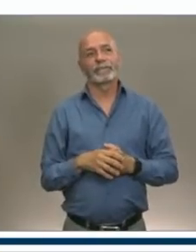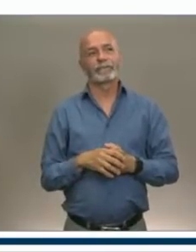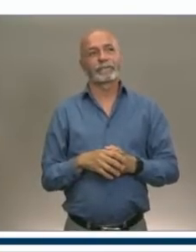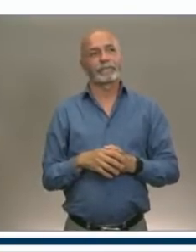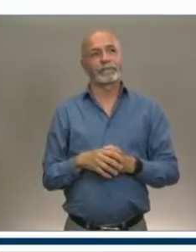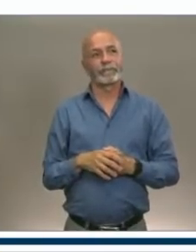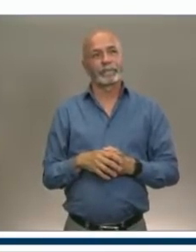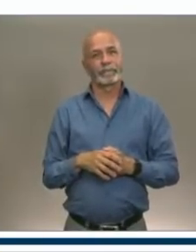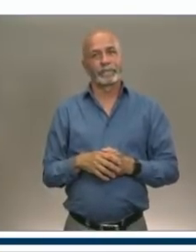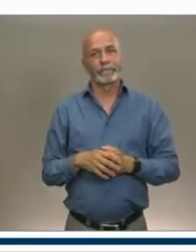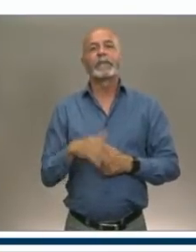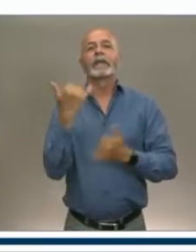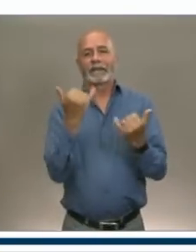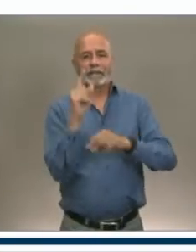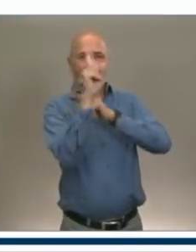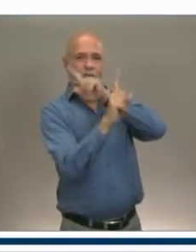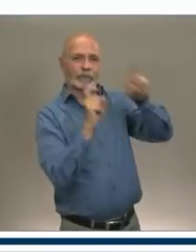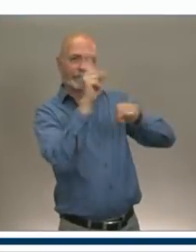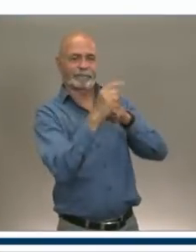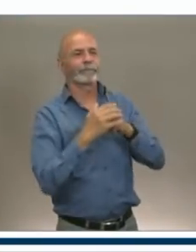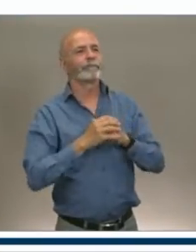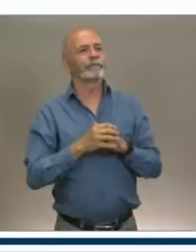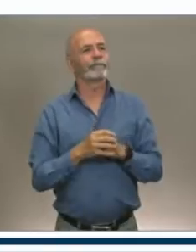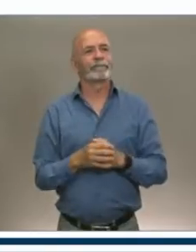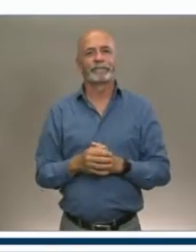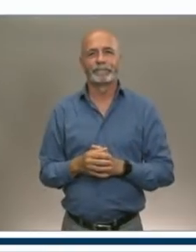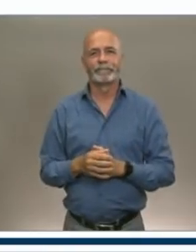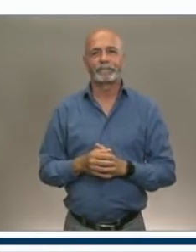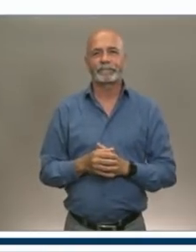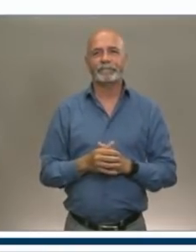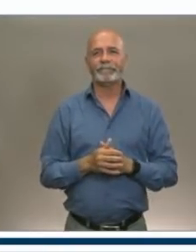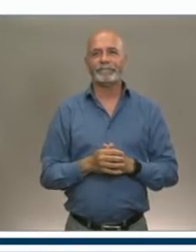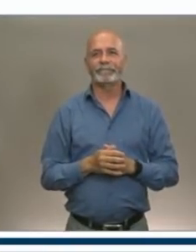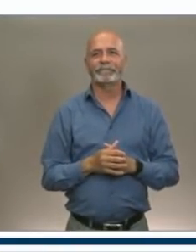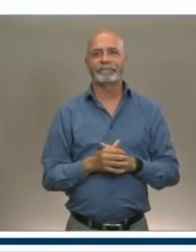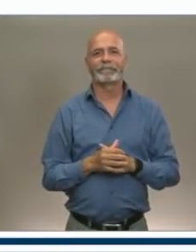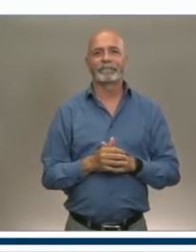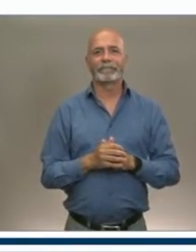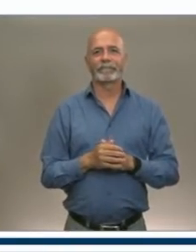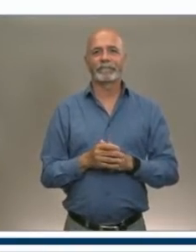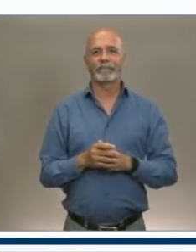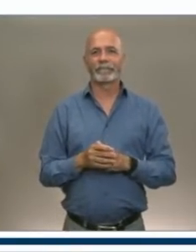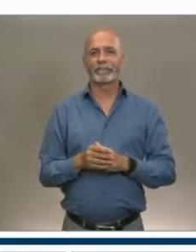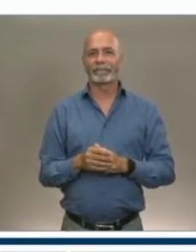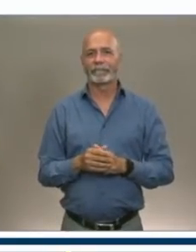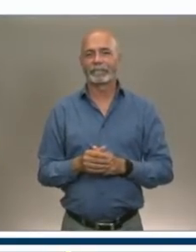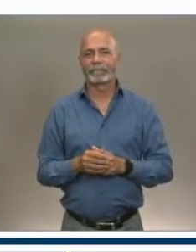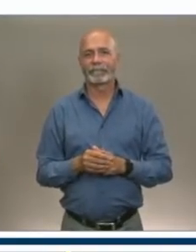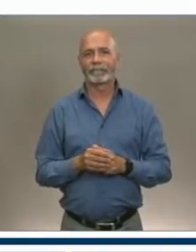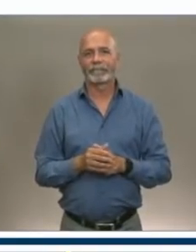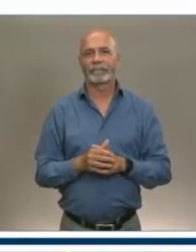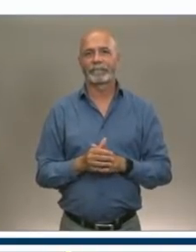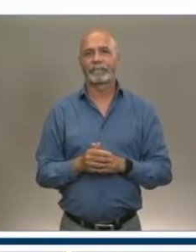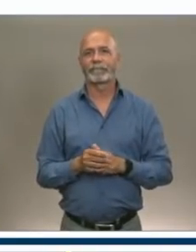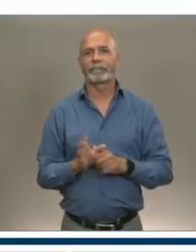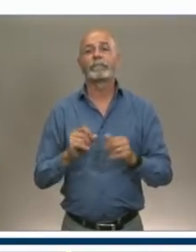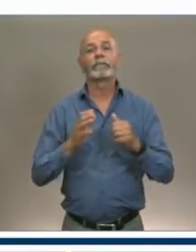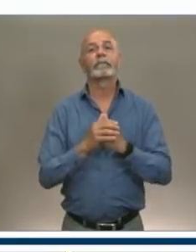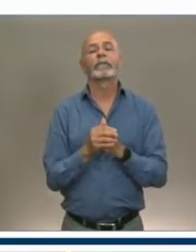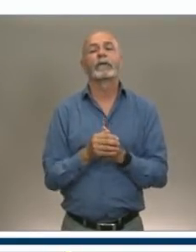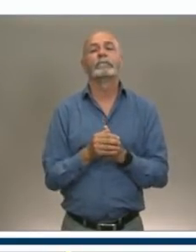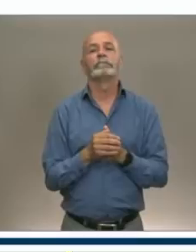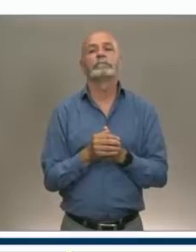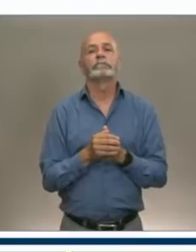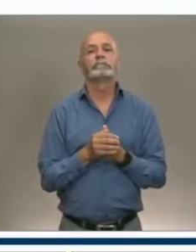All right, we're going to move on to the question and answer portion. And so with that, we'll open the phone lines, and the first question will go to